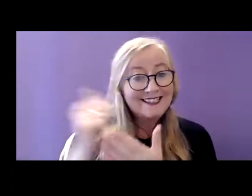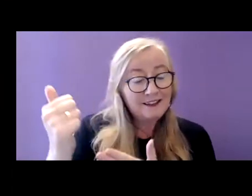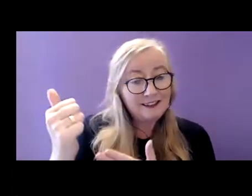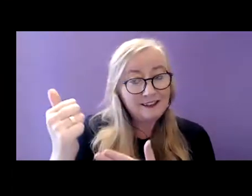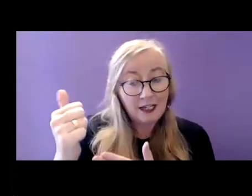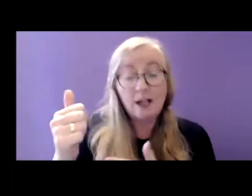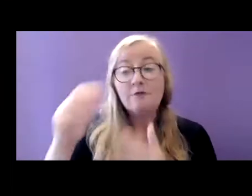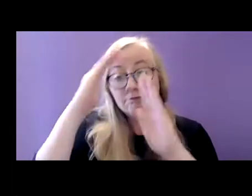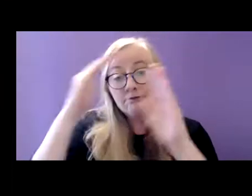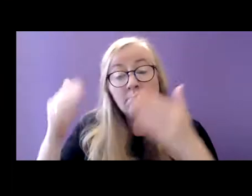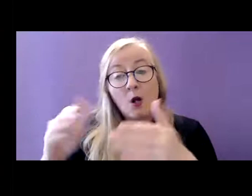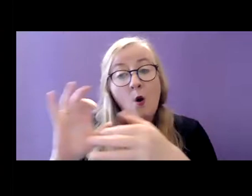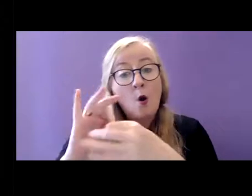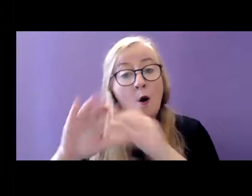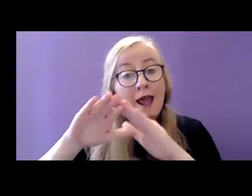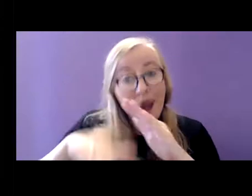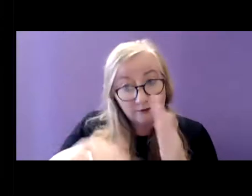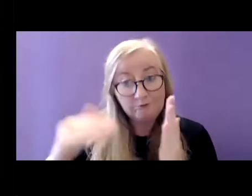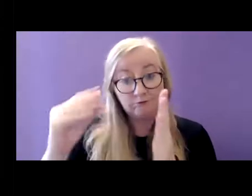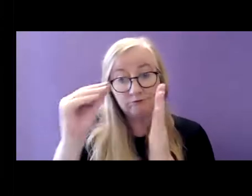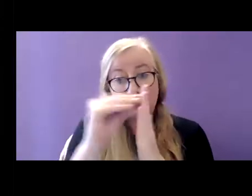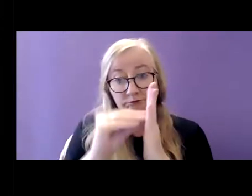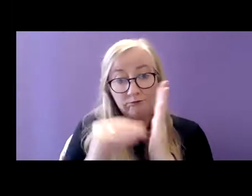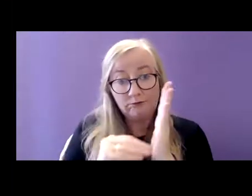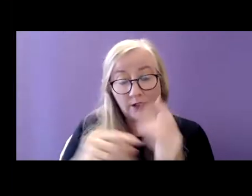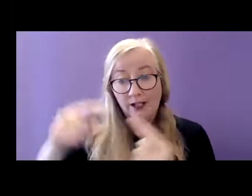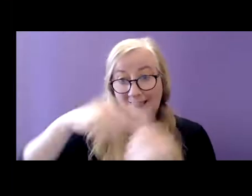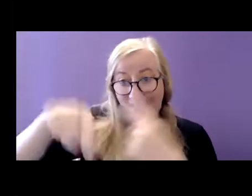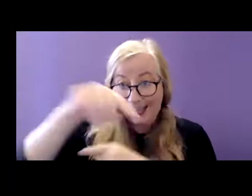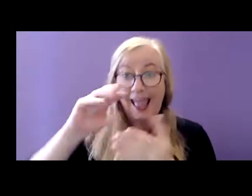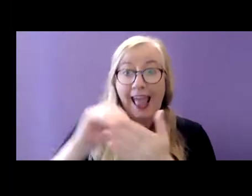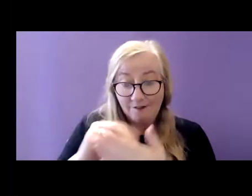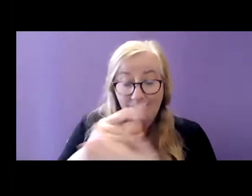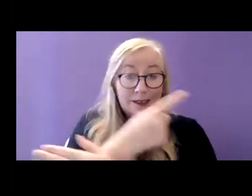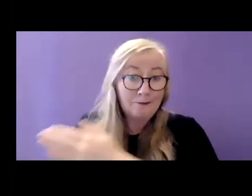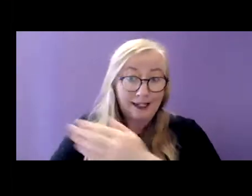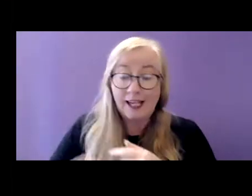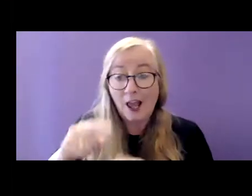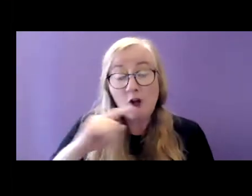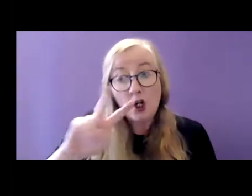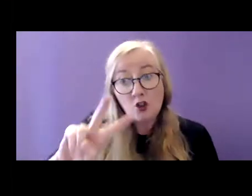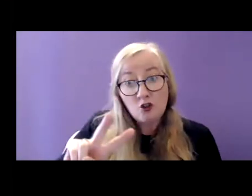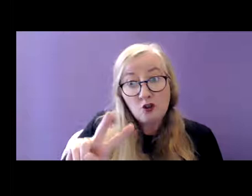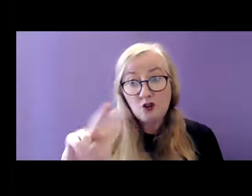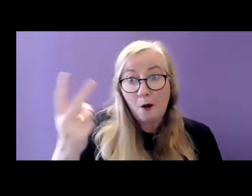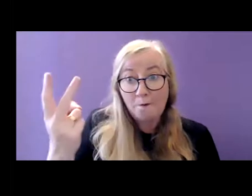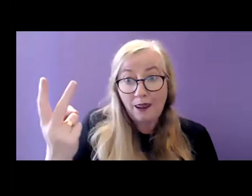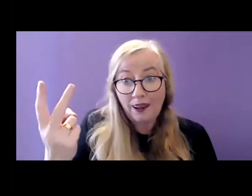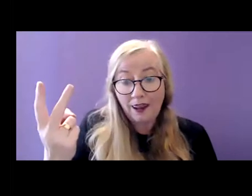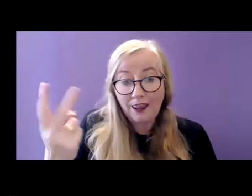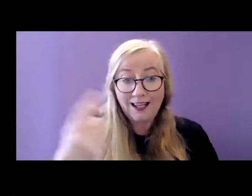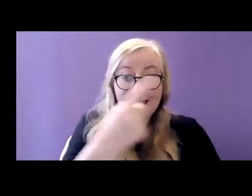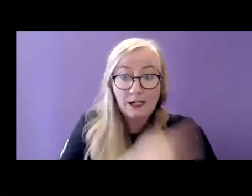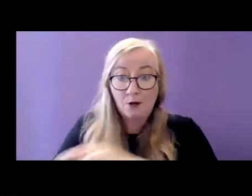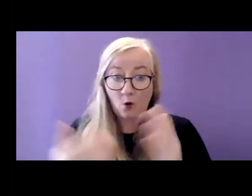homeless population were recorded as having disability. This is double the rate of disability among the general